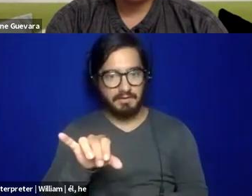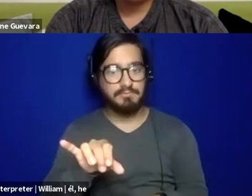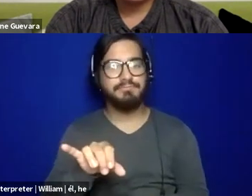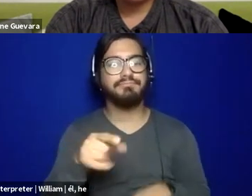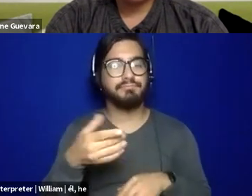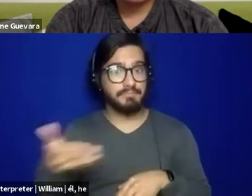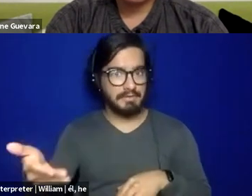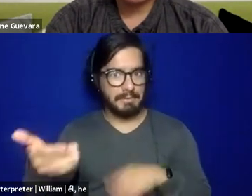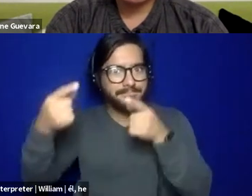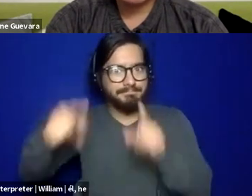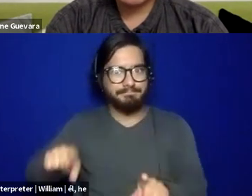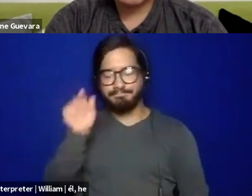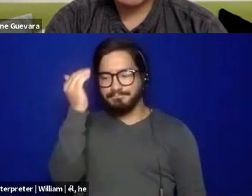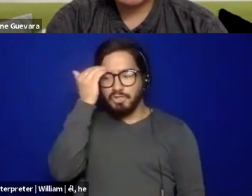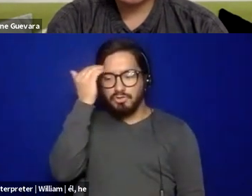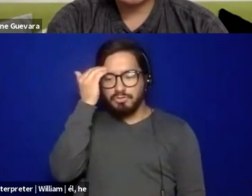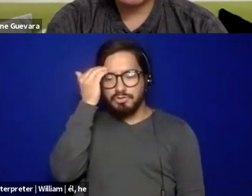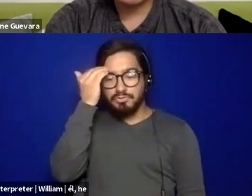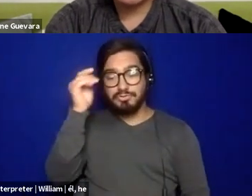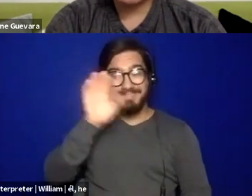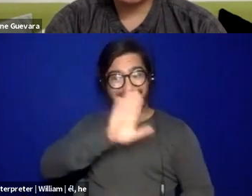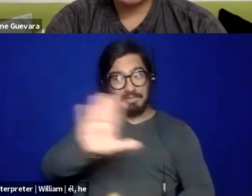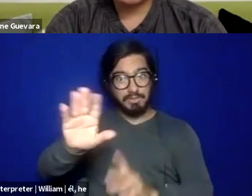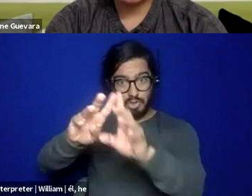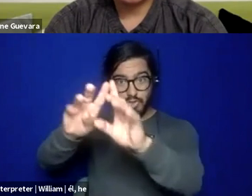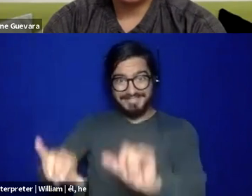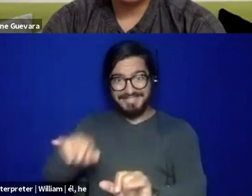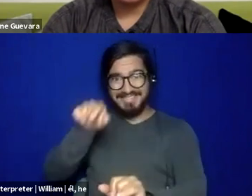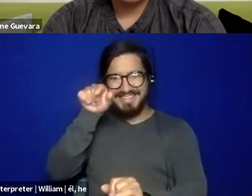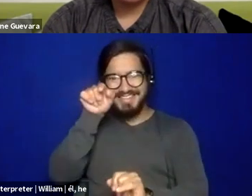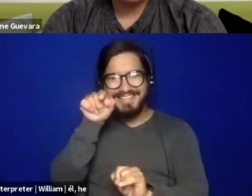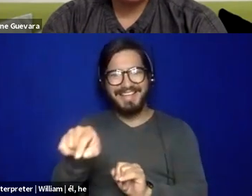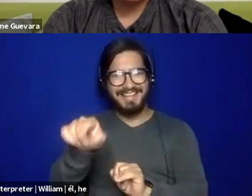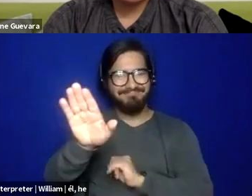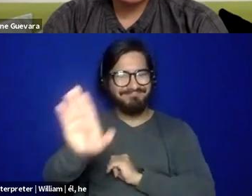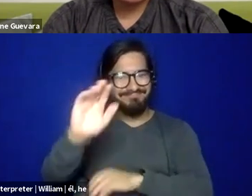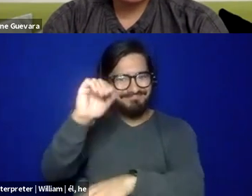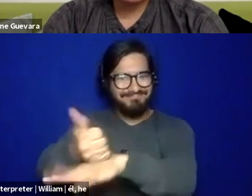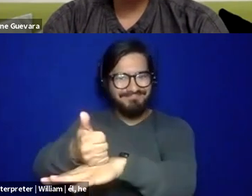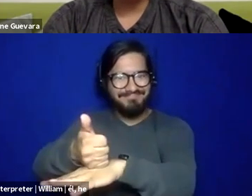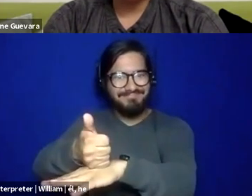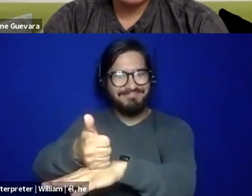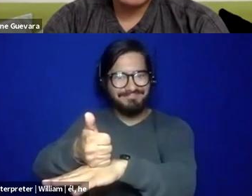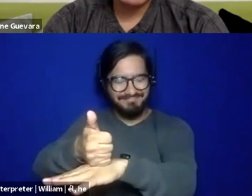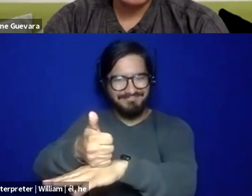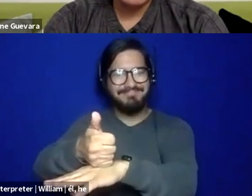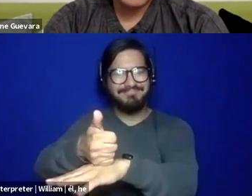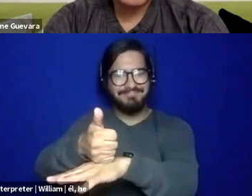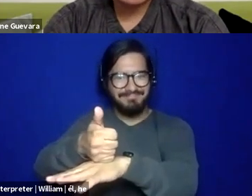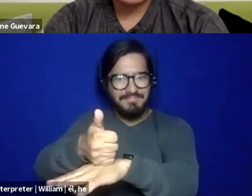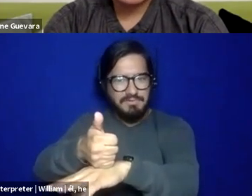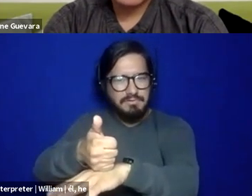very conscious of is those systems that are there are there fractured. And so,